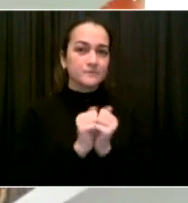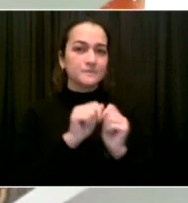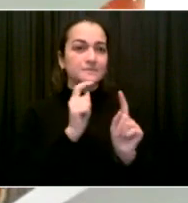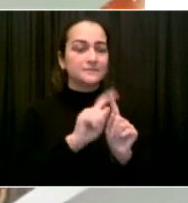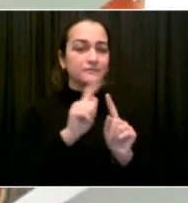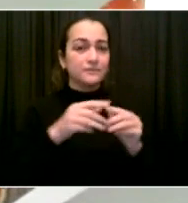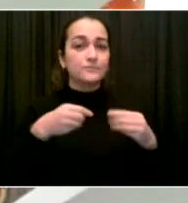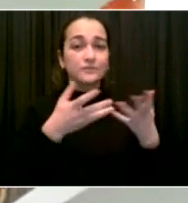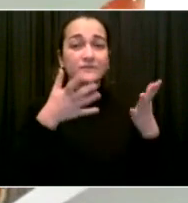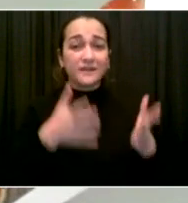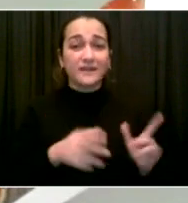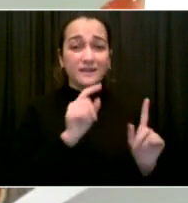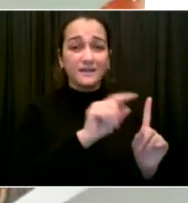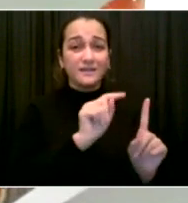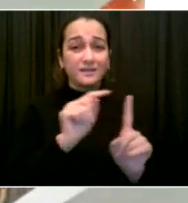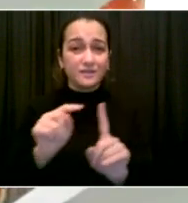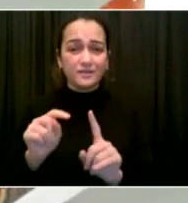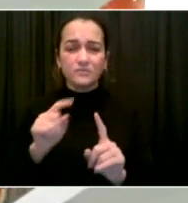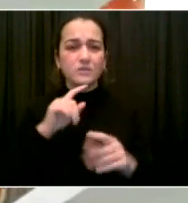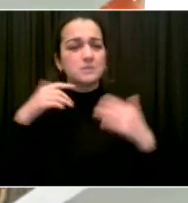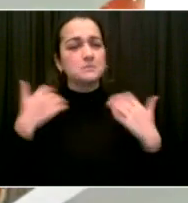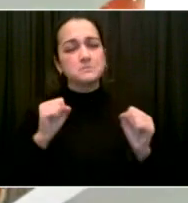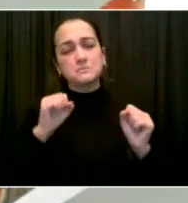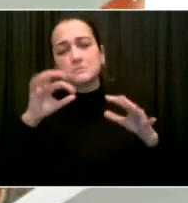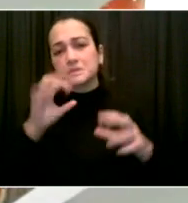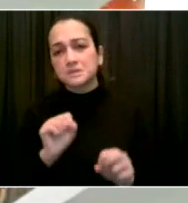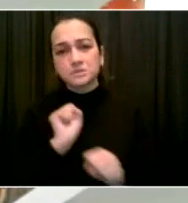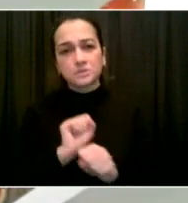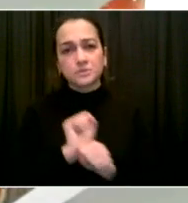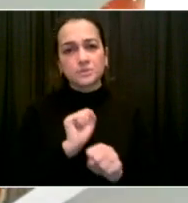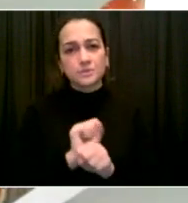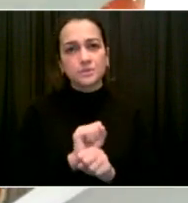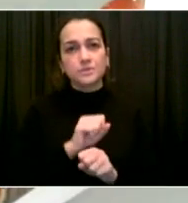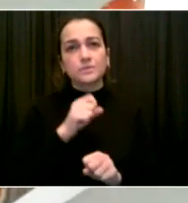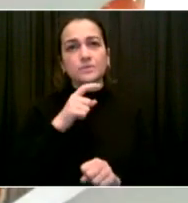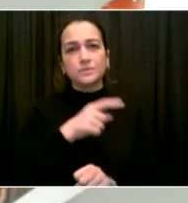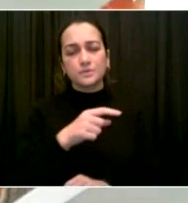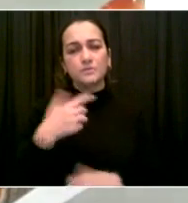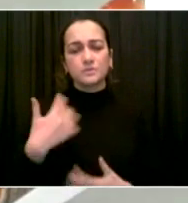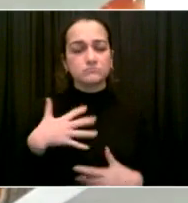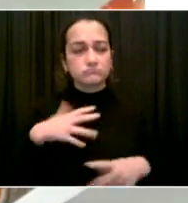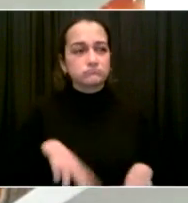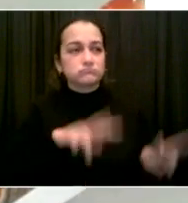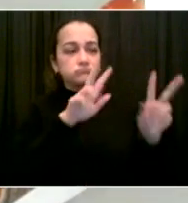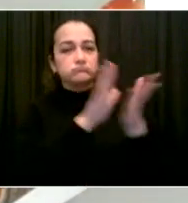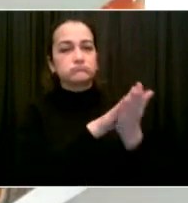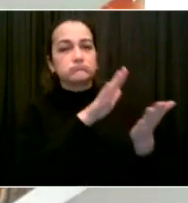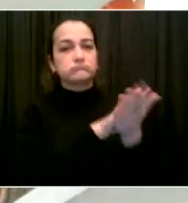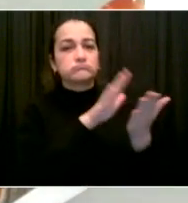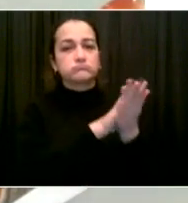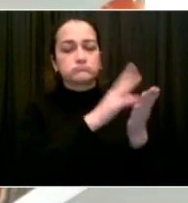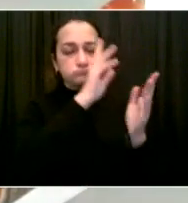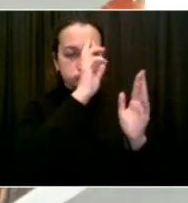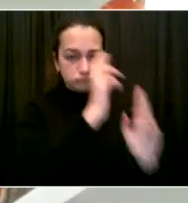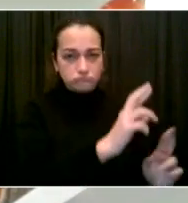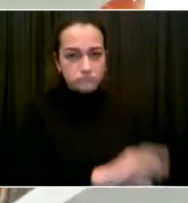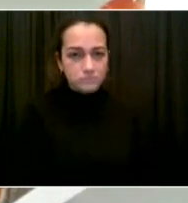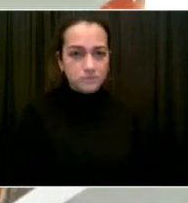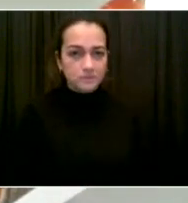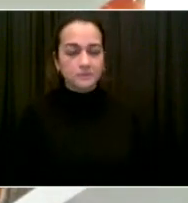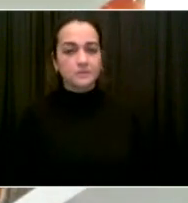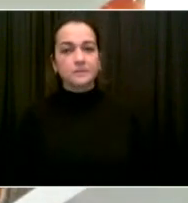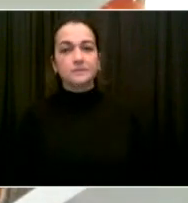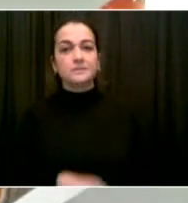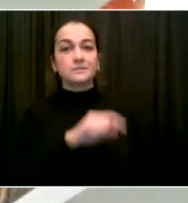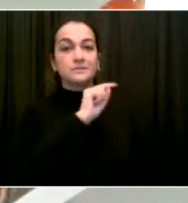really are heroes. They're the ones testing in front of everybody with COVID. Now, in terms of how we work with our vendors, we even have a GPS system of